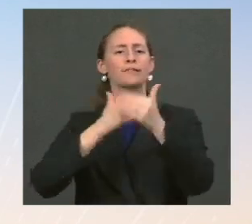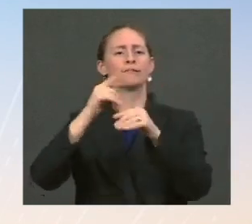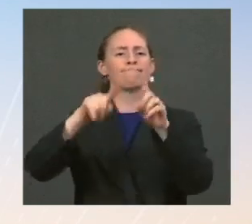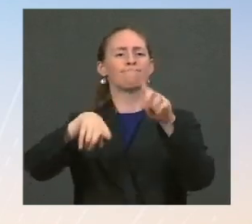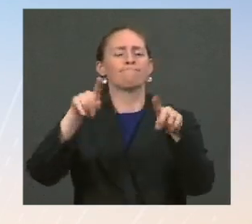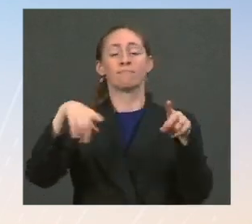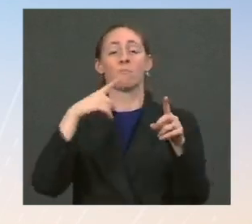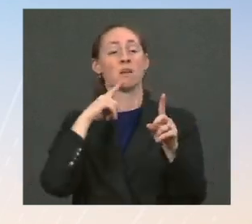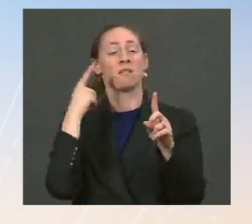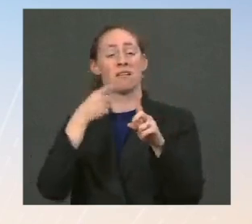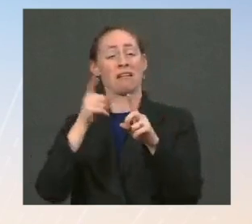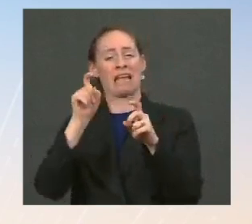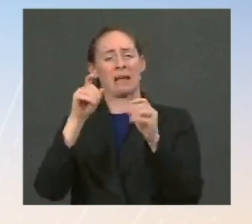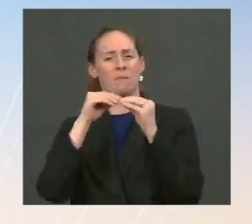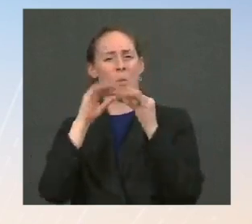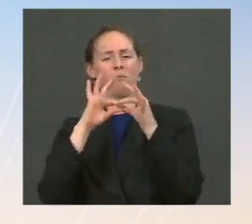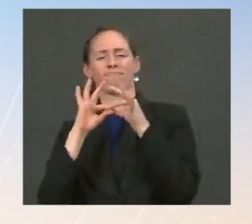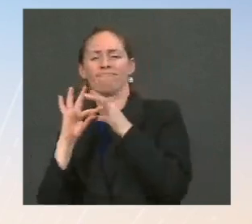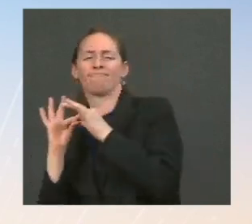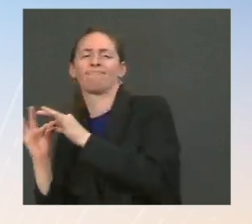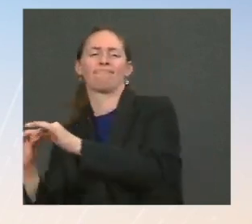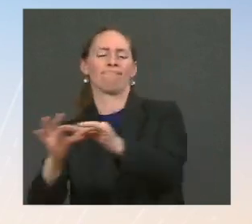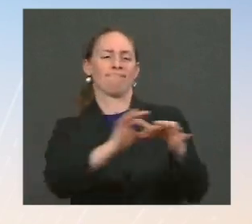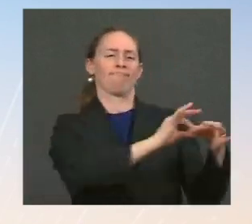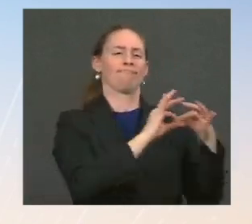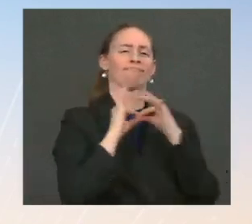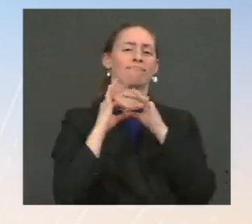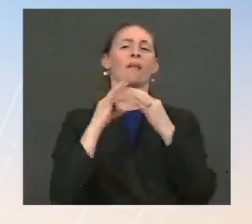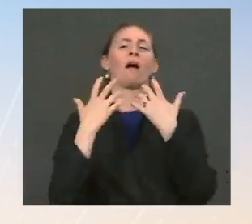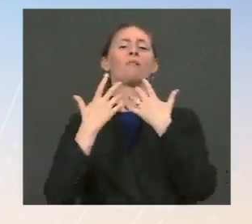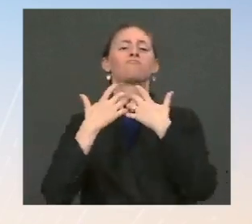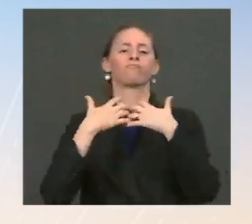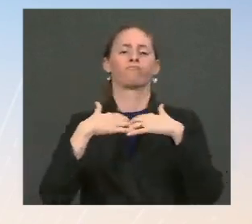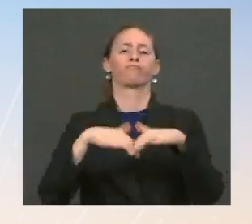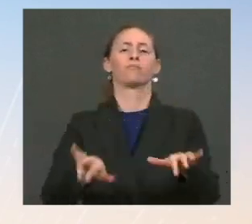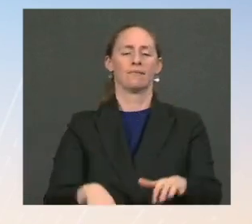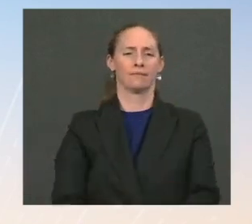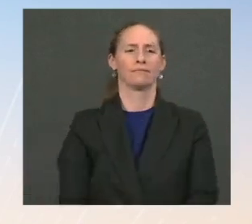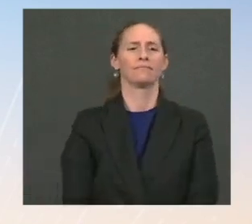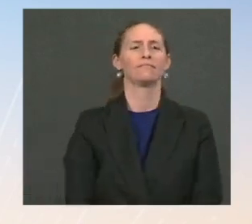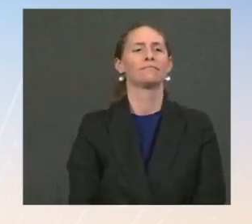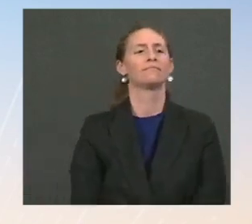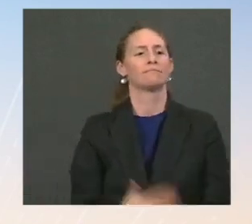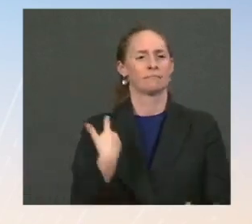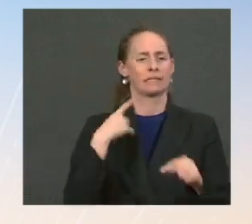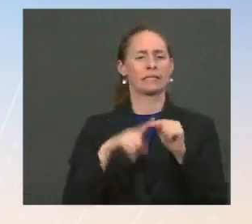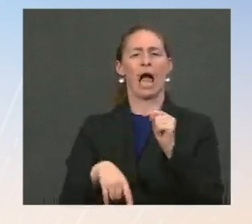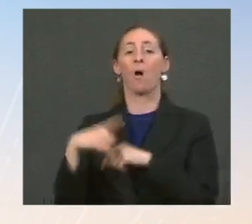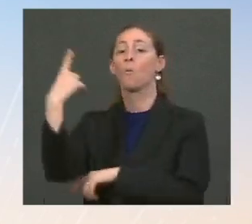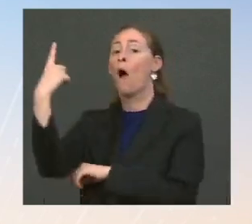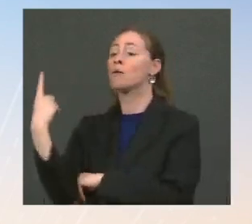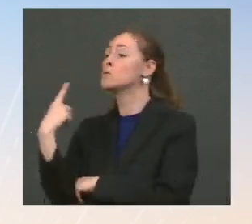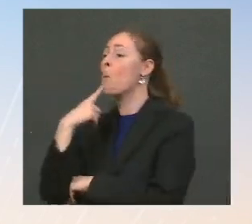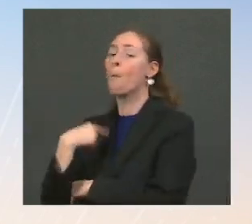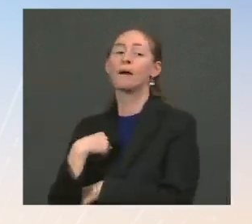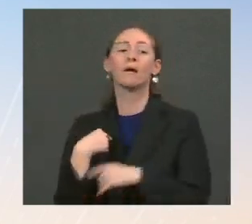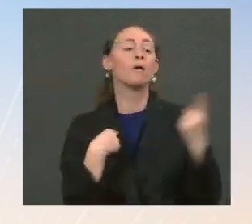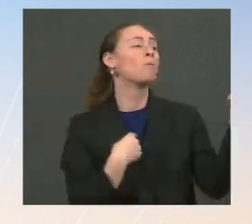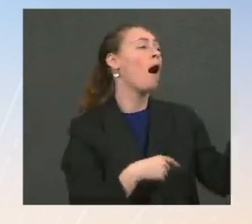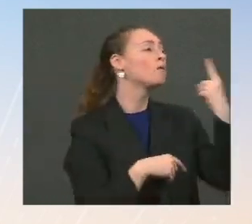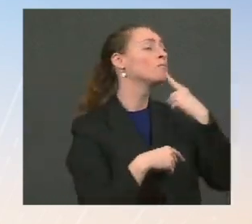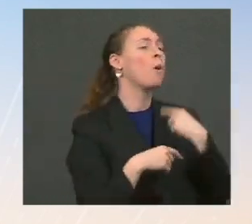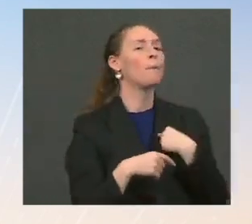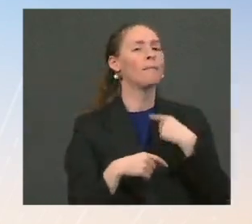I think it's not really fair to speak to one or two anonymous cases when this is an across-the-government effort,